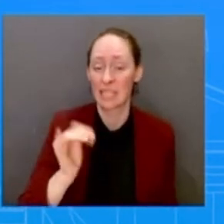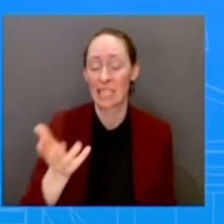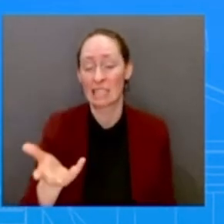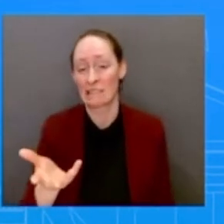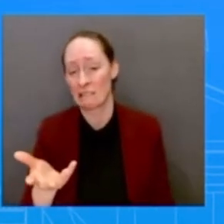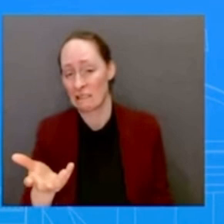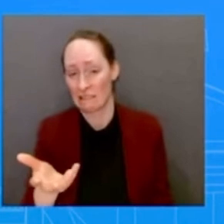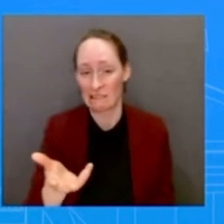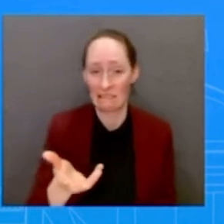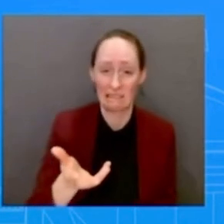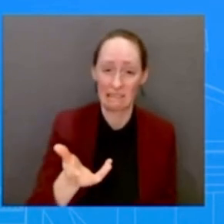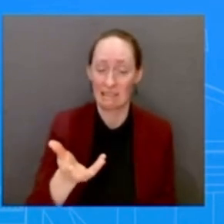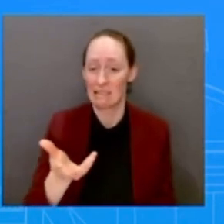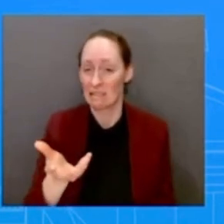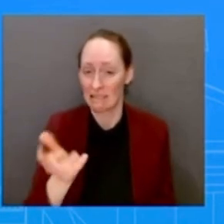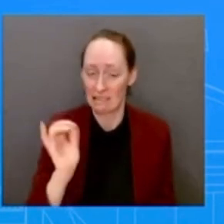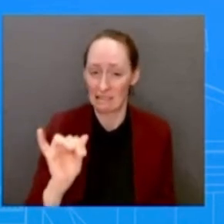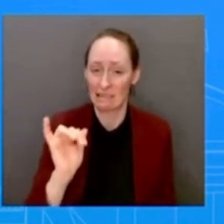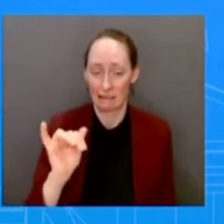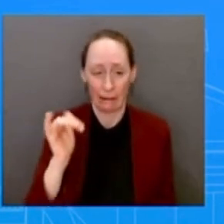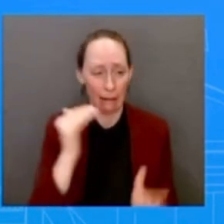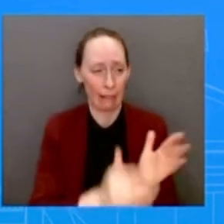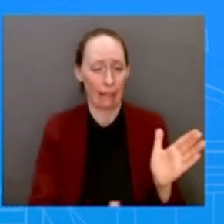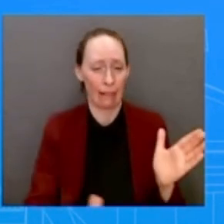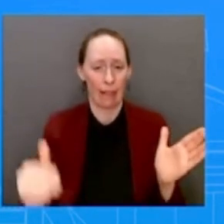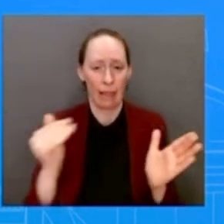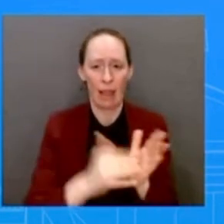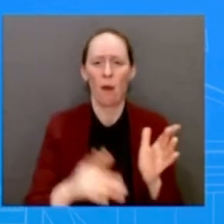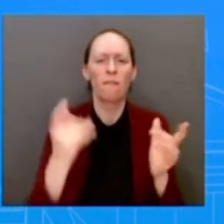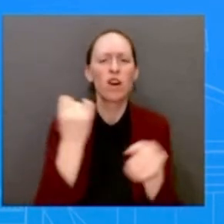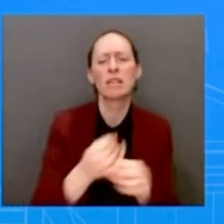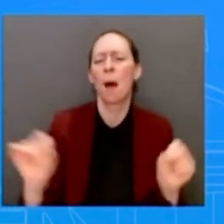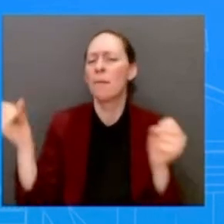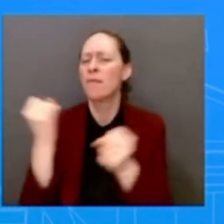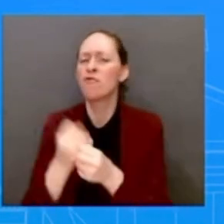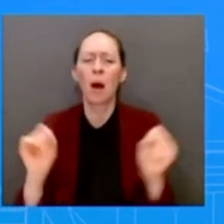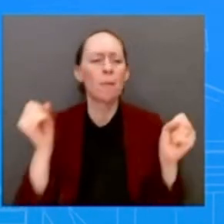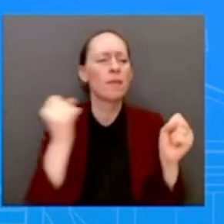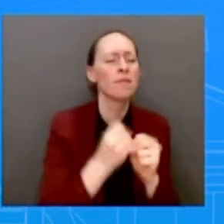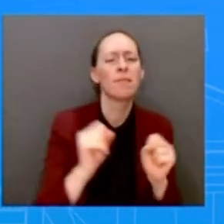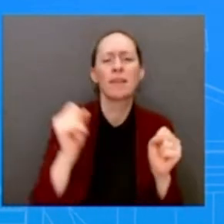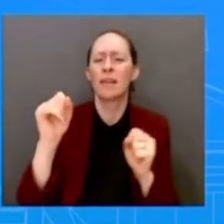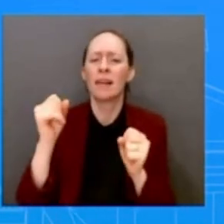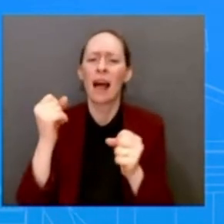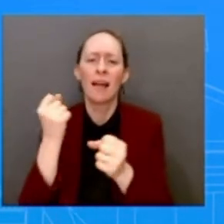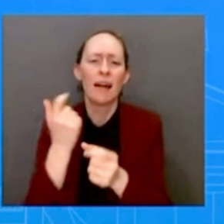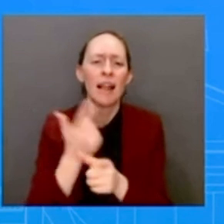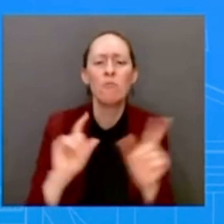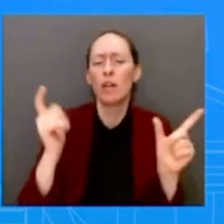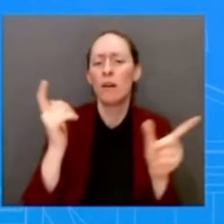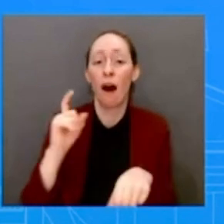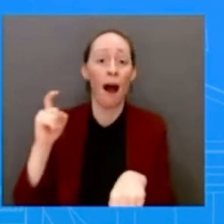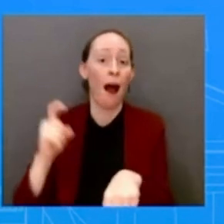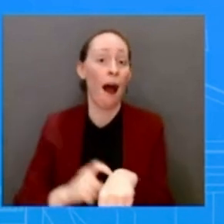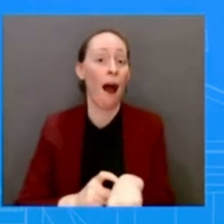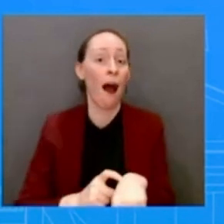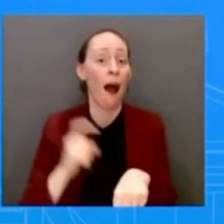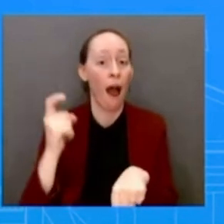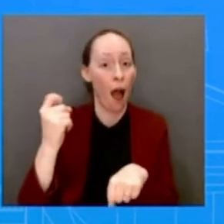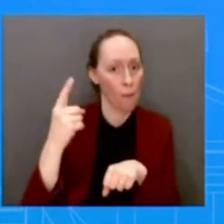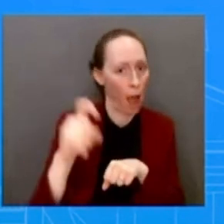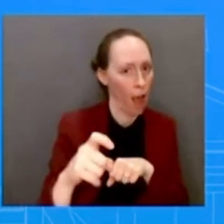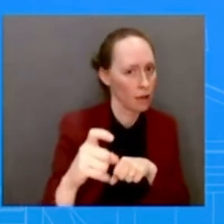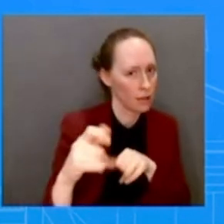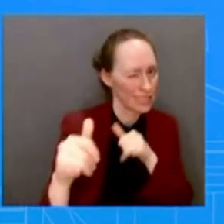but apparently think that freedom of speech only extends to people who agree with them. And that's what we're seeing from what's happening in Tennessee and